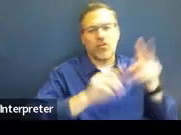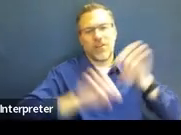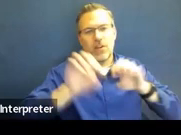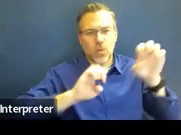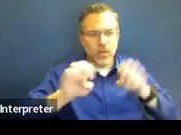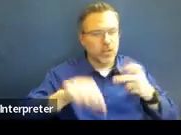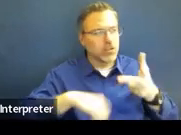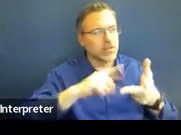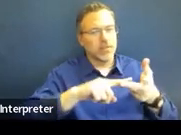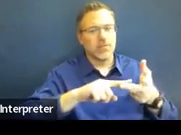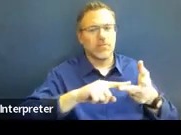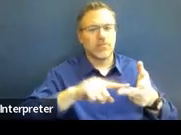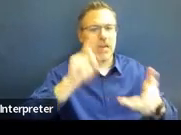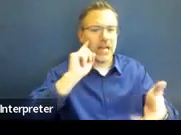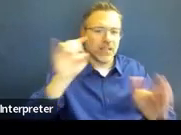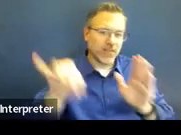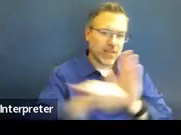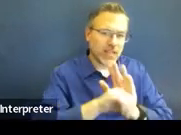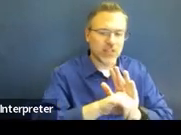identification, et cetera.